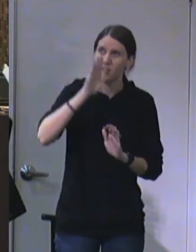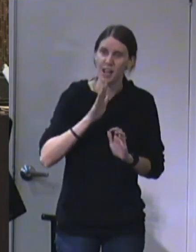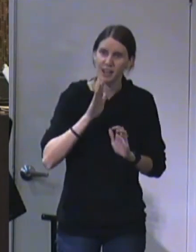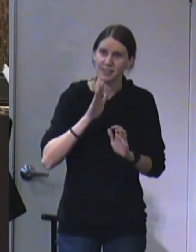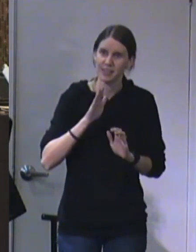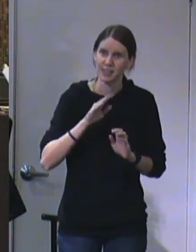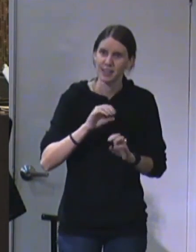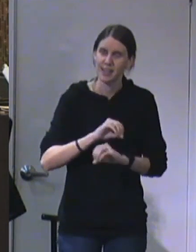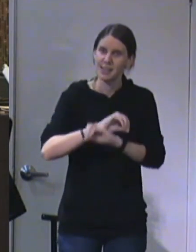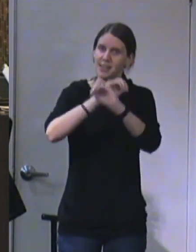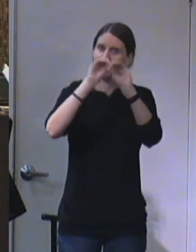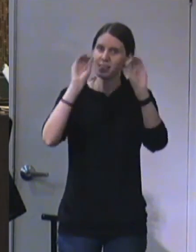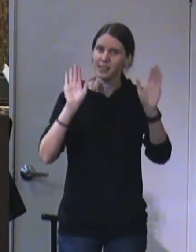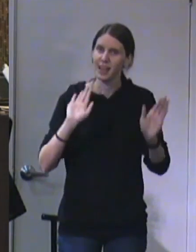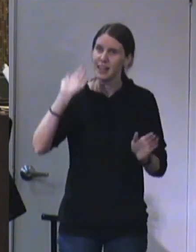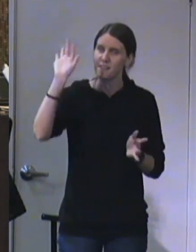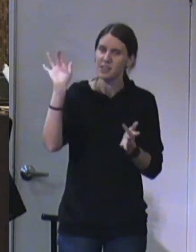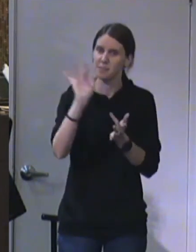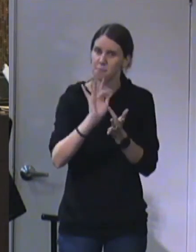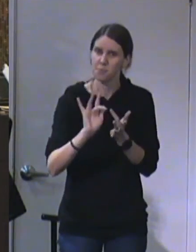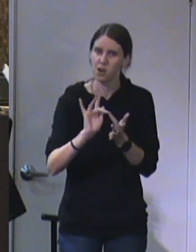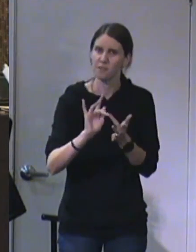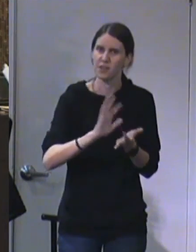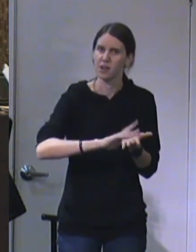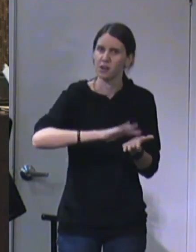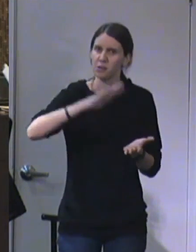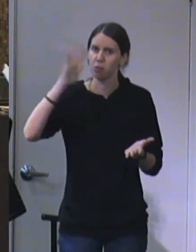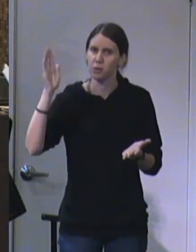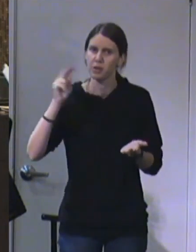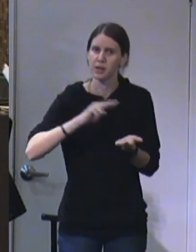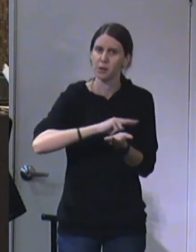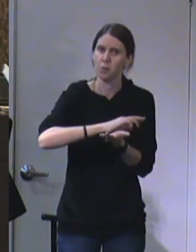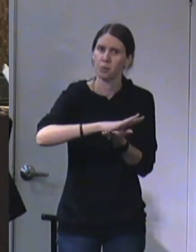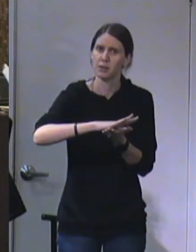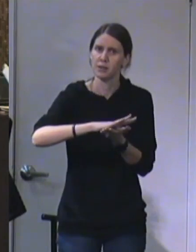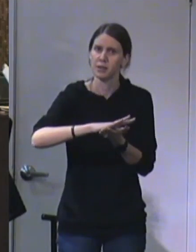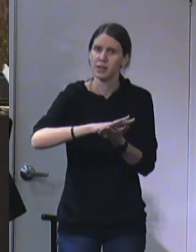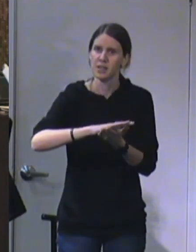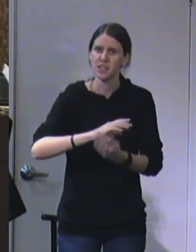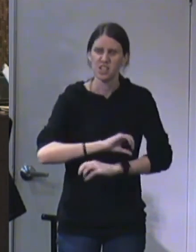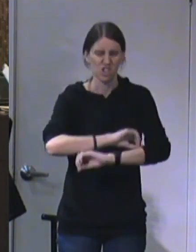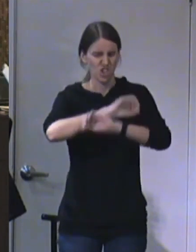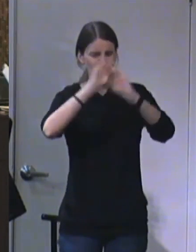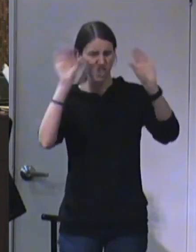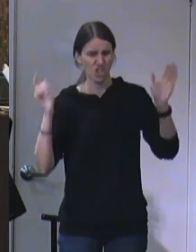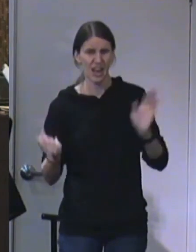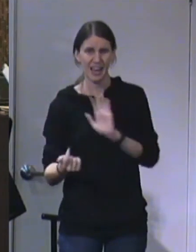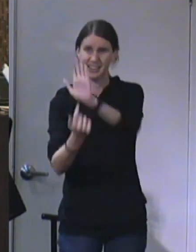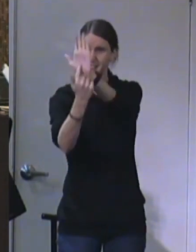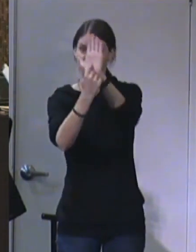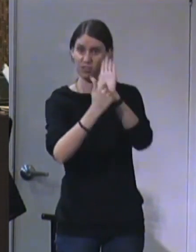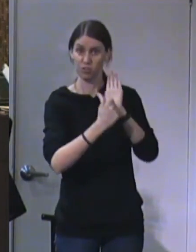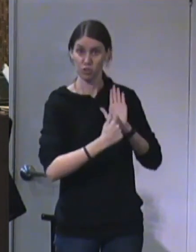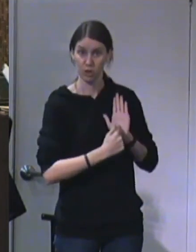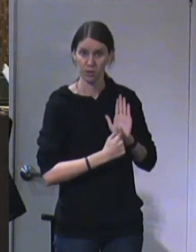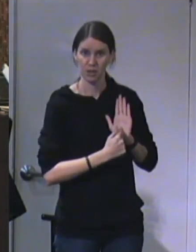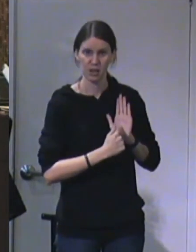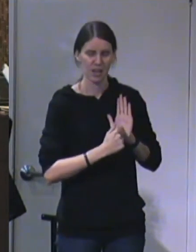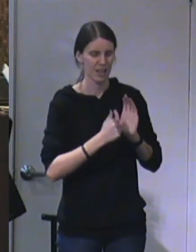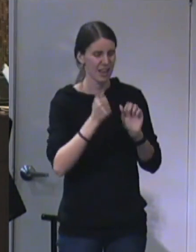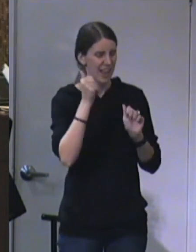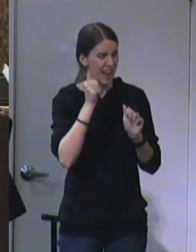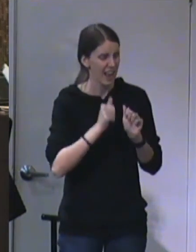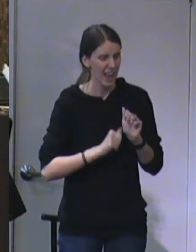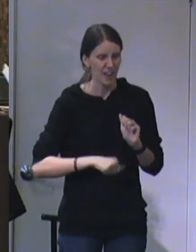And the light of His glory and His perfection and His holiness shines down upon our lives shows